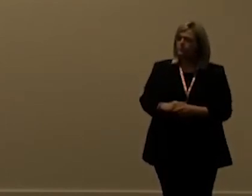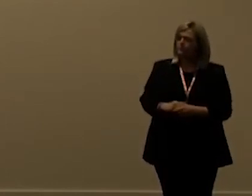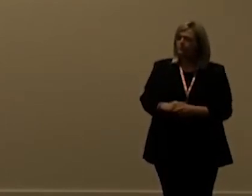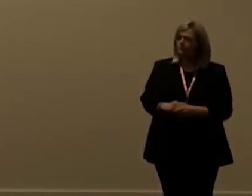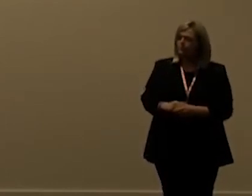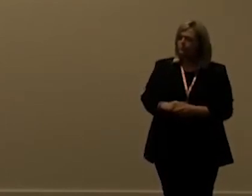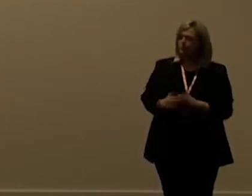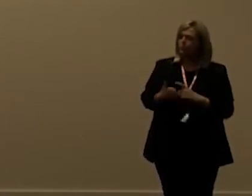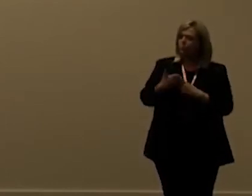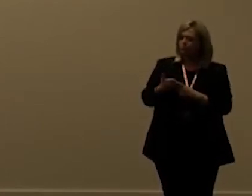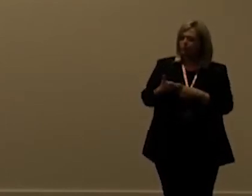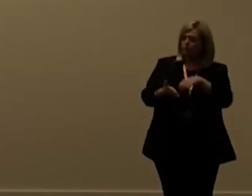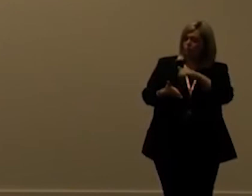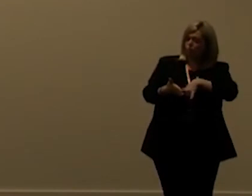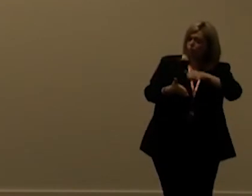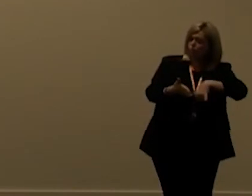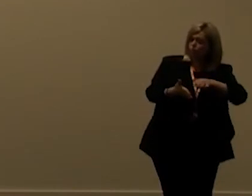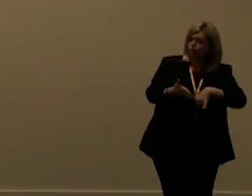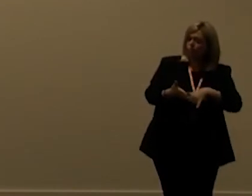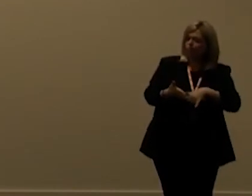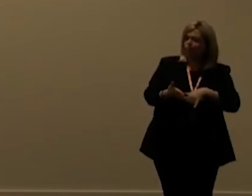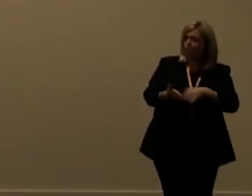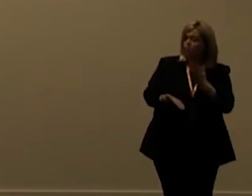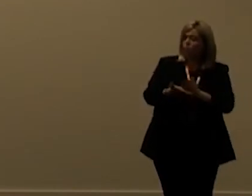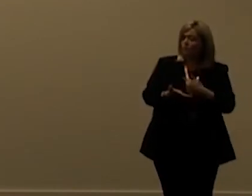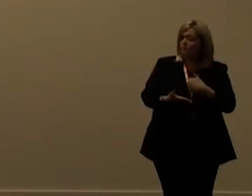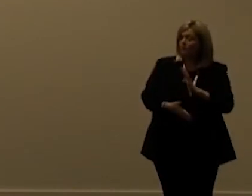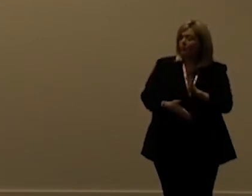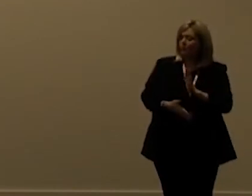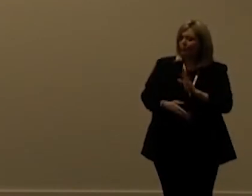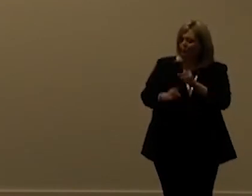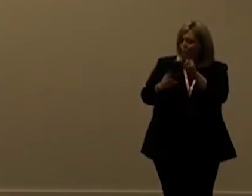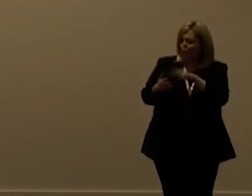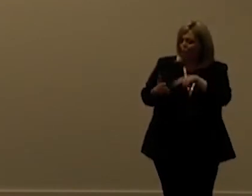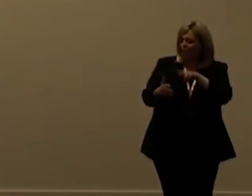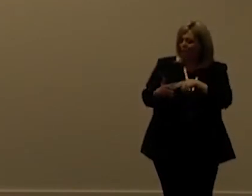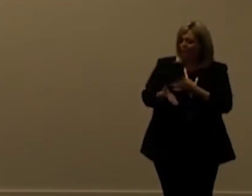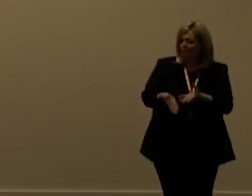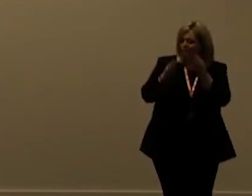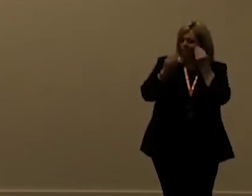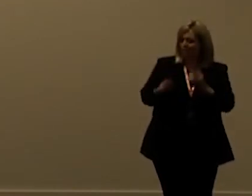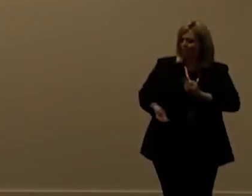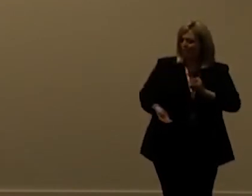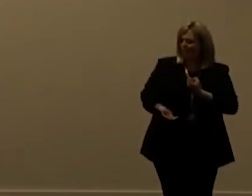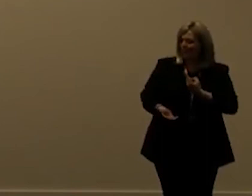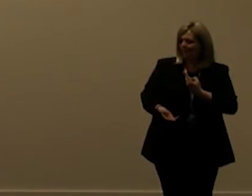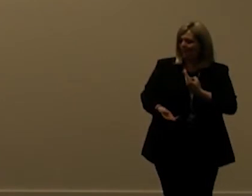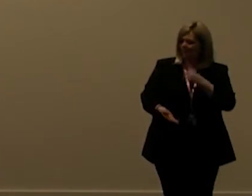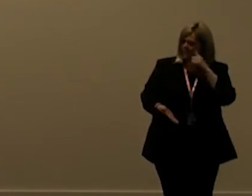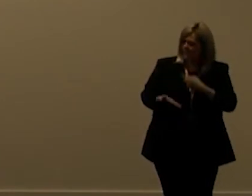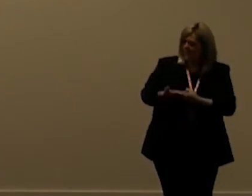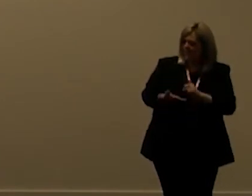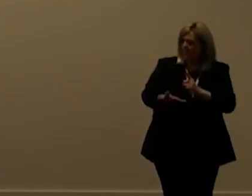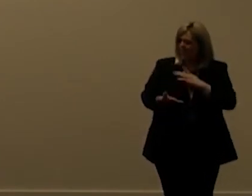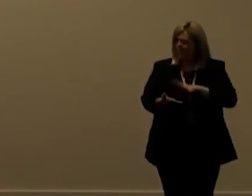so i'd recommend you just read the docs don't take my word for anything just read microsoft's words instead and then make up your mind and talk to